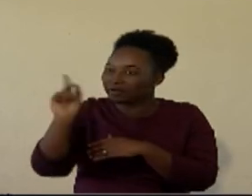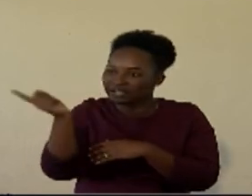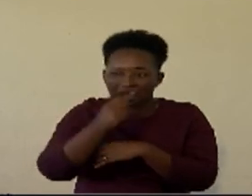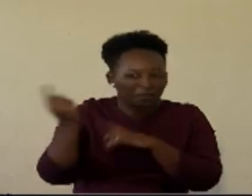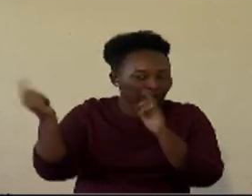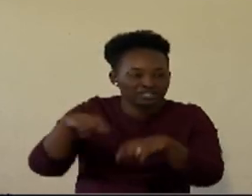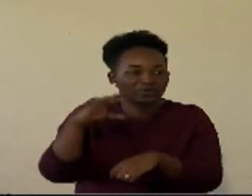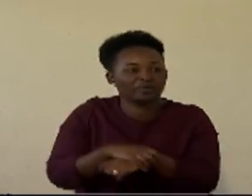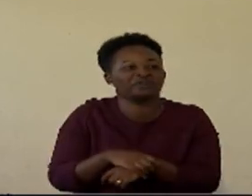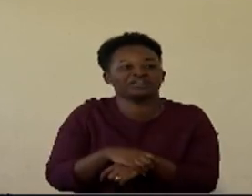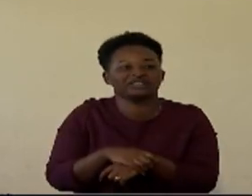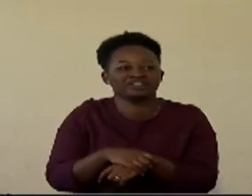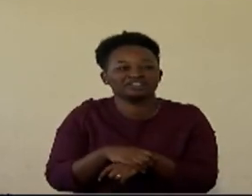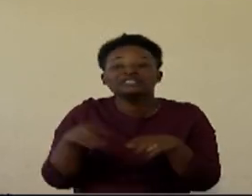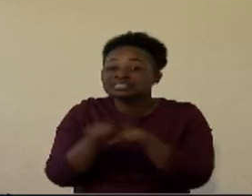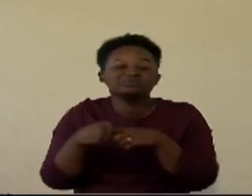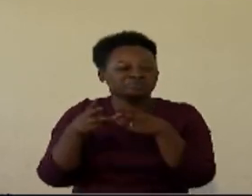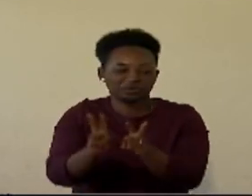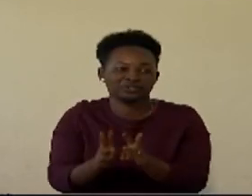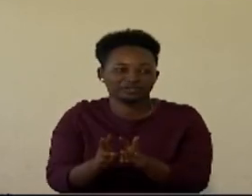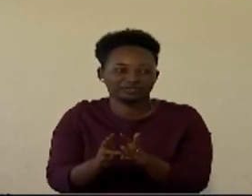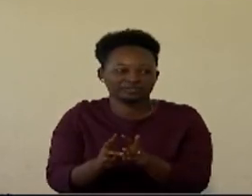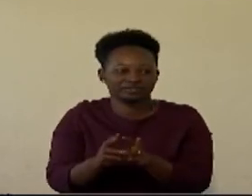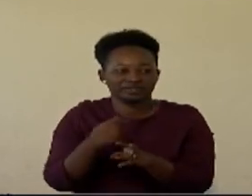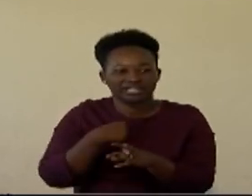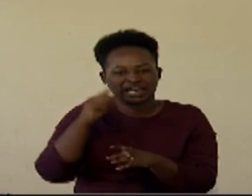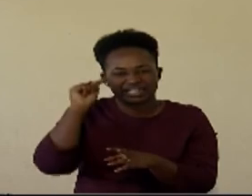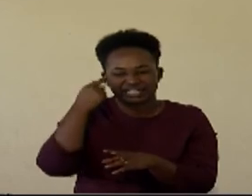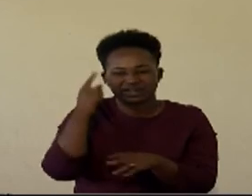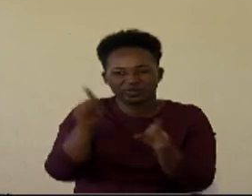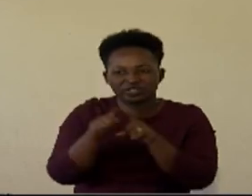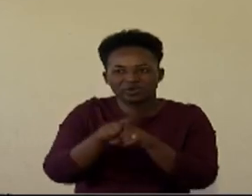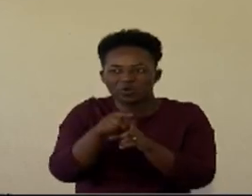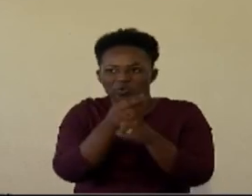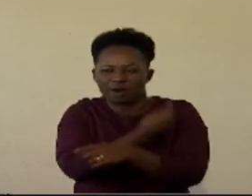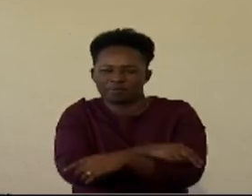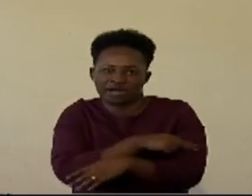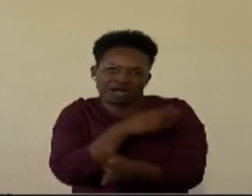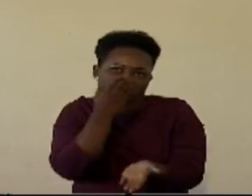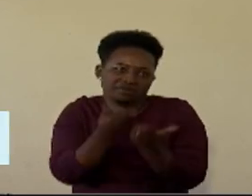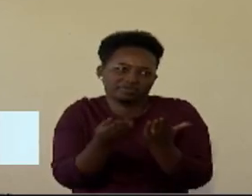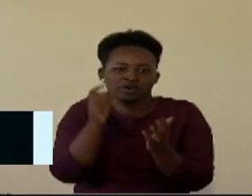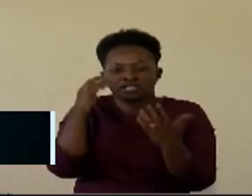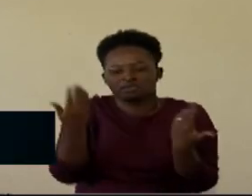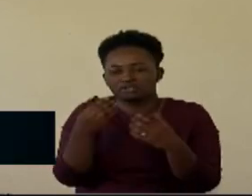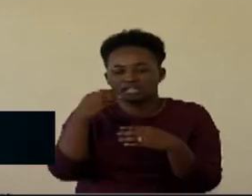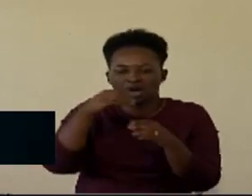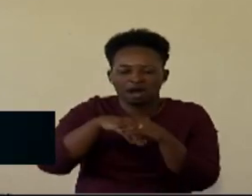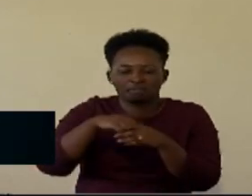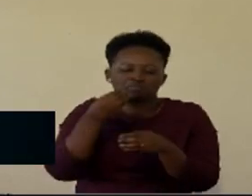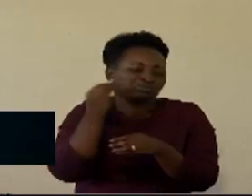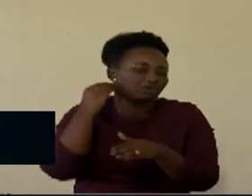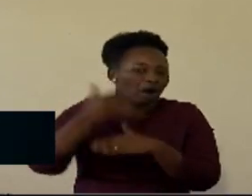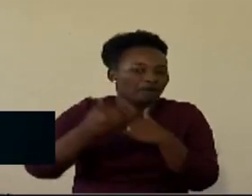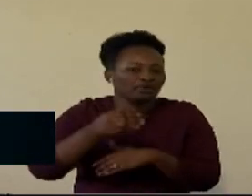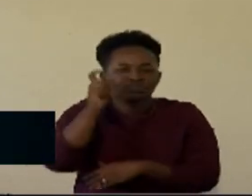so when language has been used to say I think you are a cancer in a community that's the reference they're trying to talk about